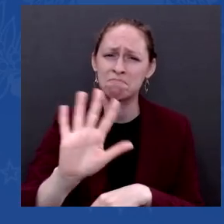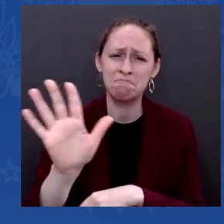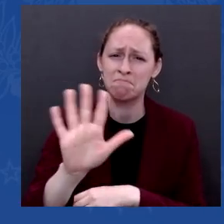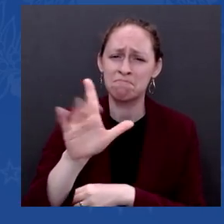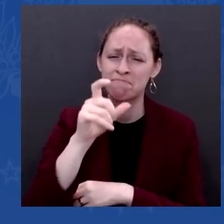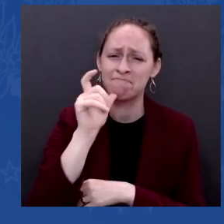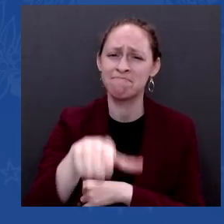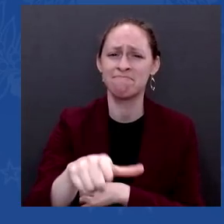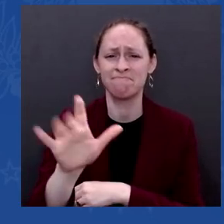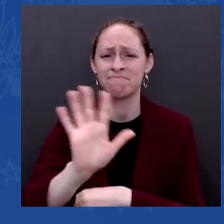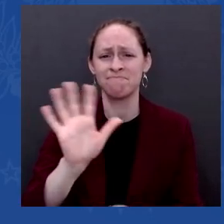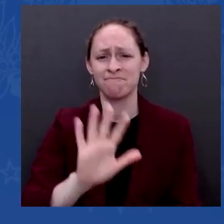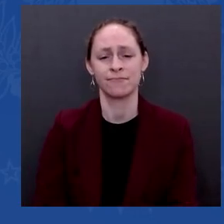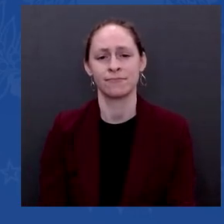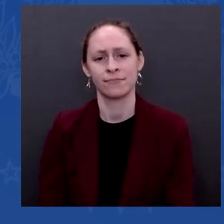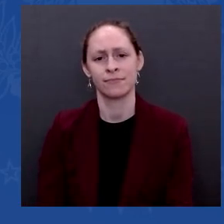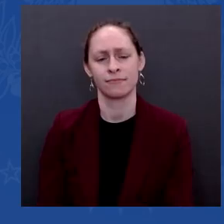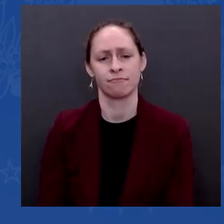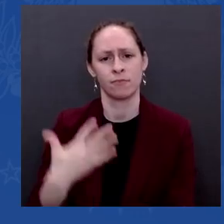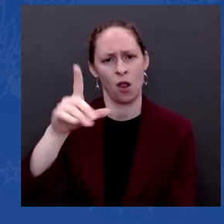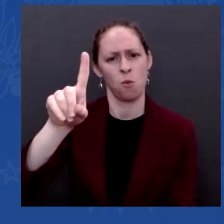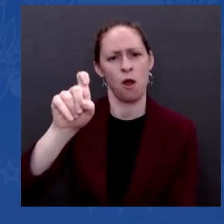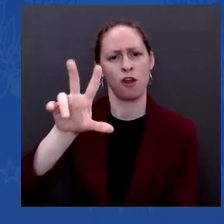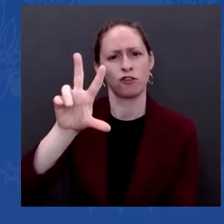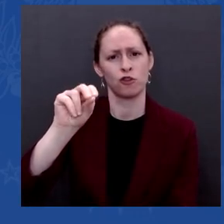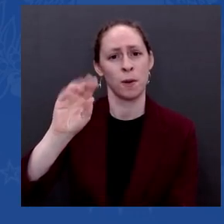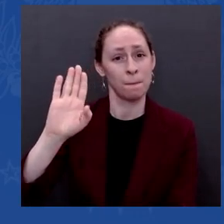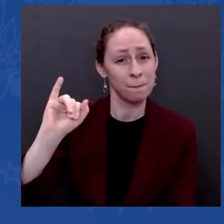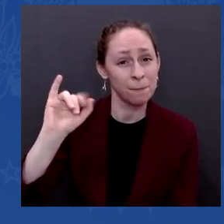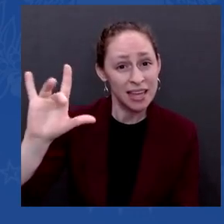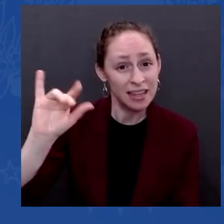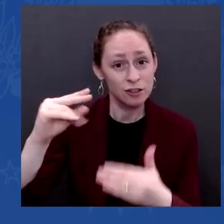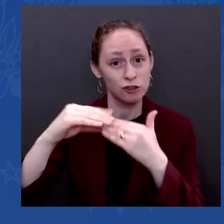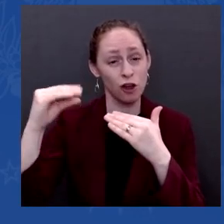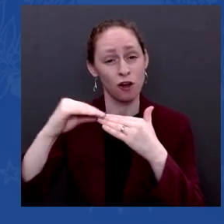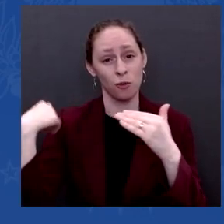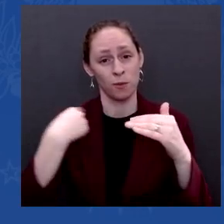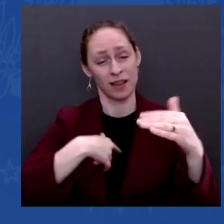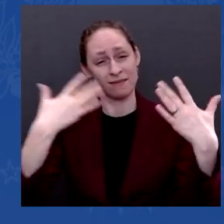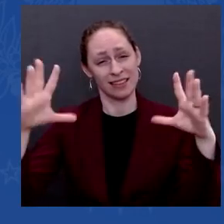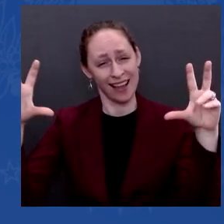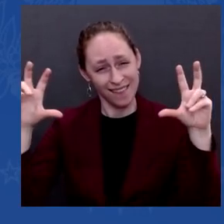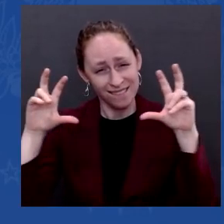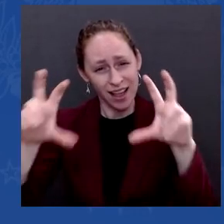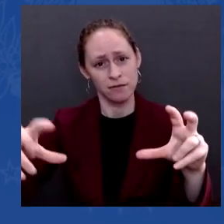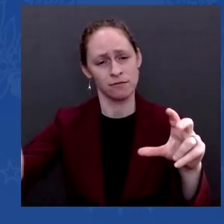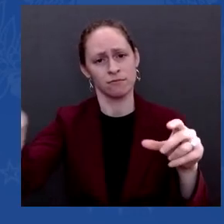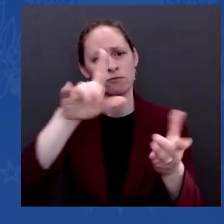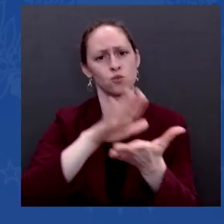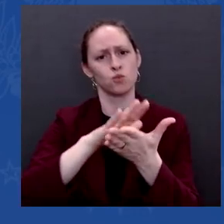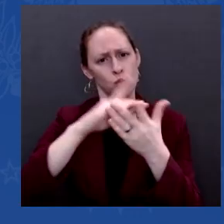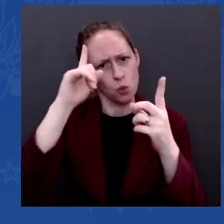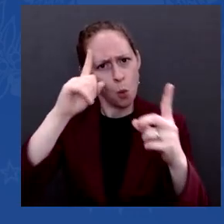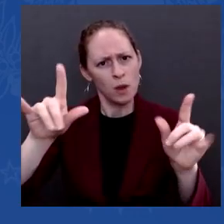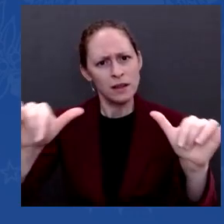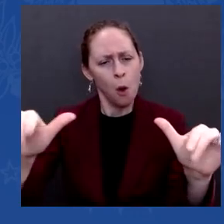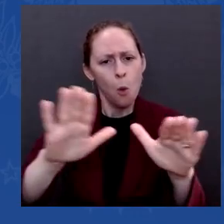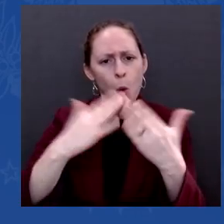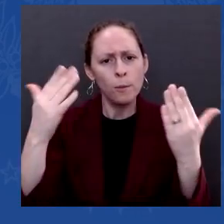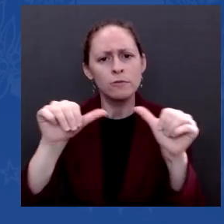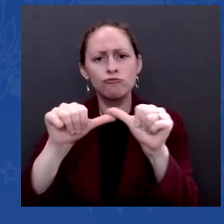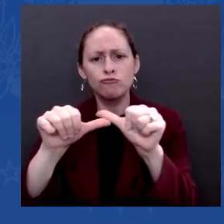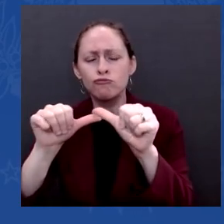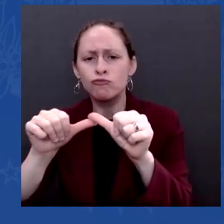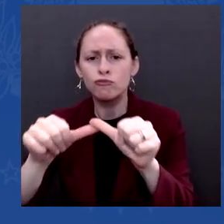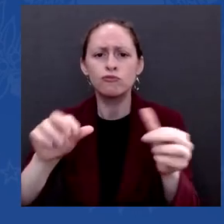safe and schools open. Funding for ventilation systems in schools, social distancing, hygiene for classrooms and the